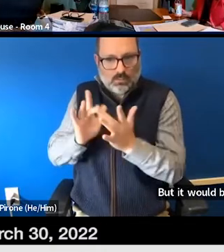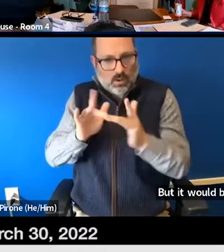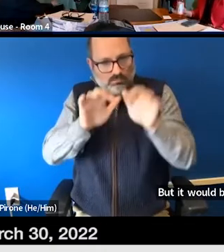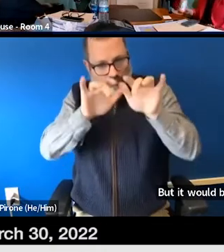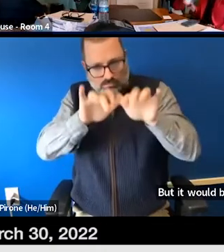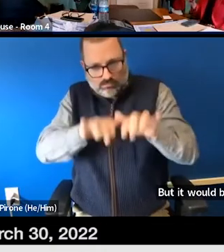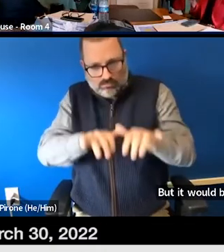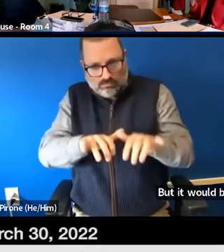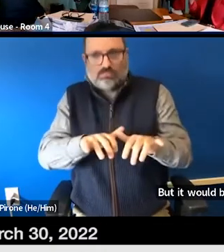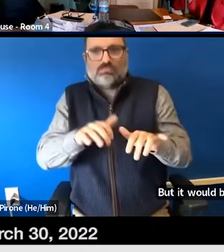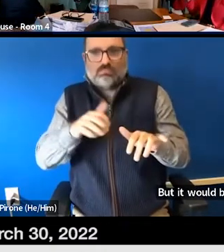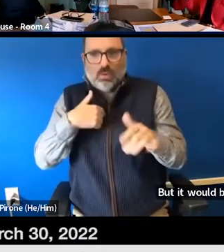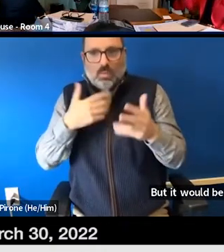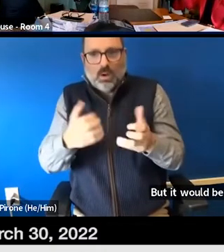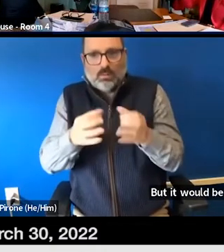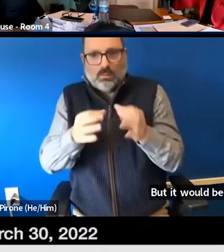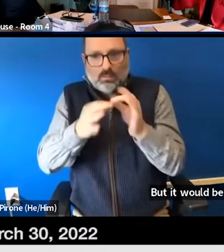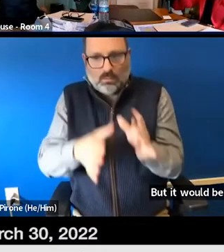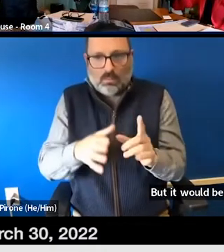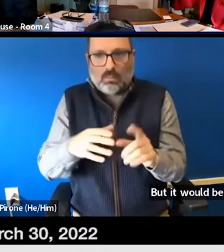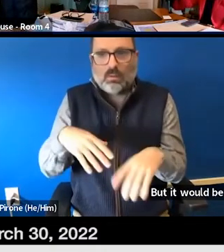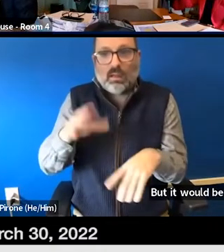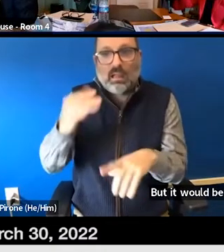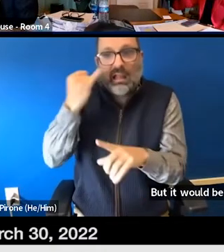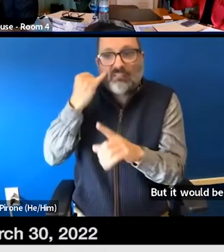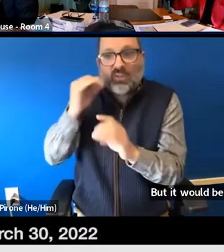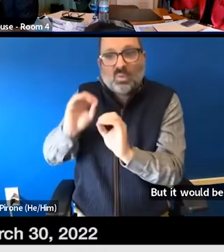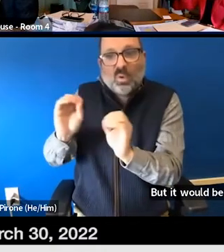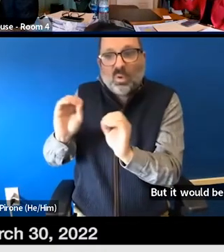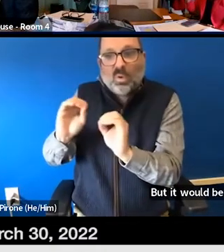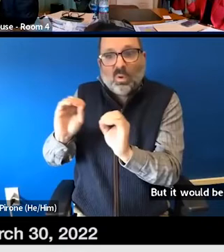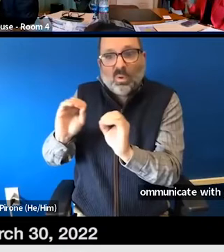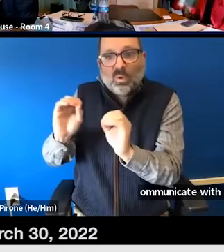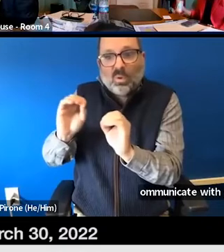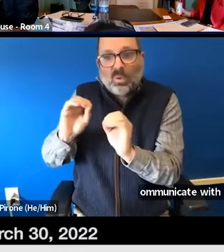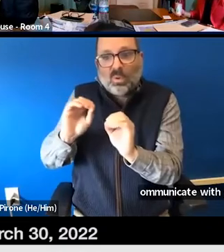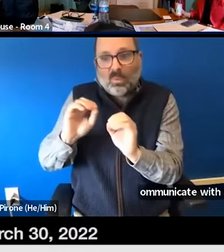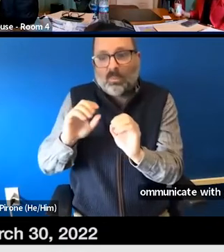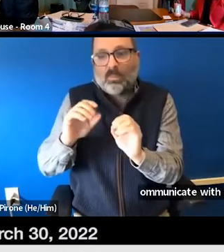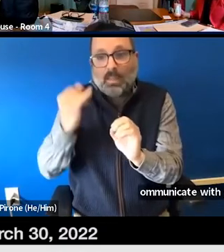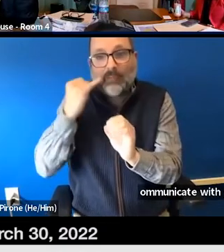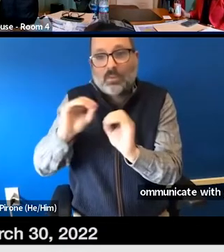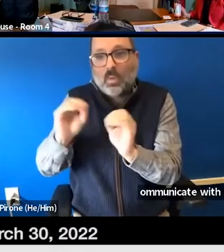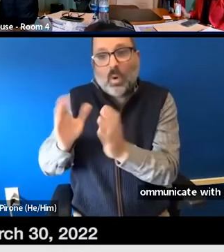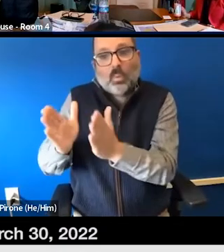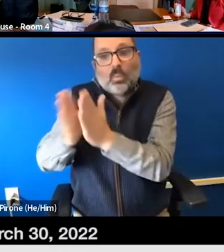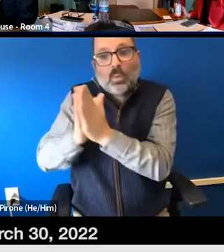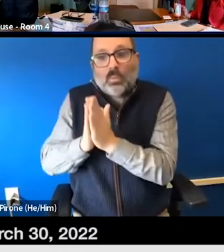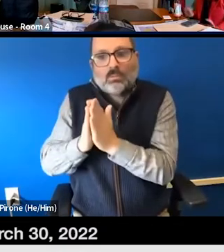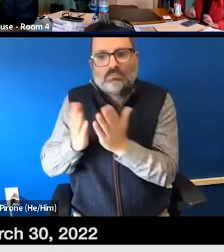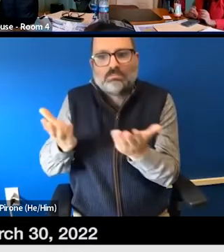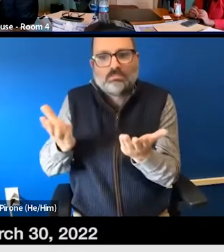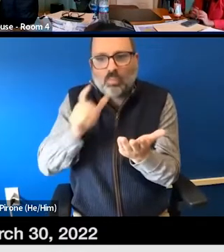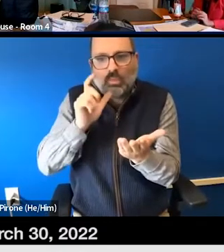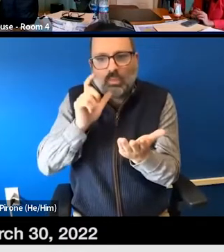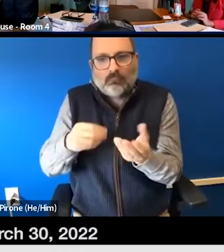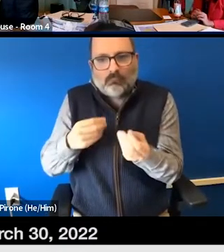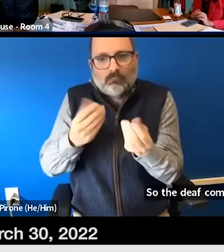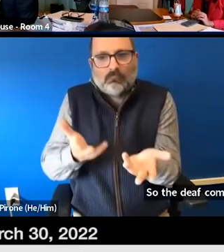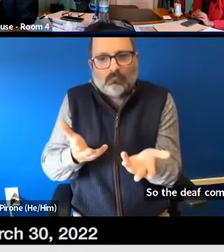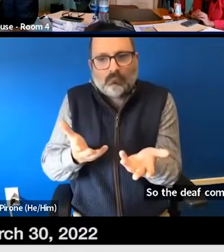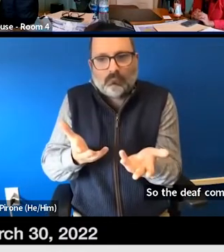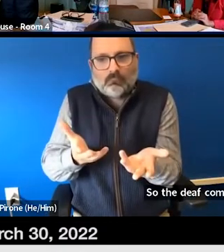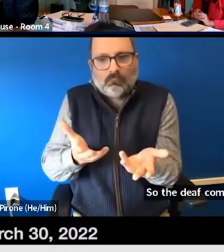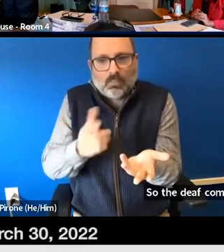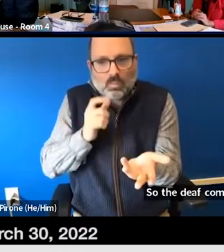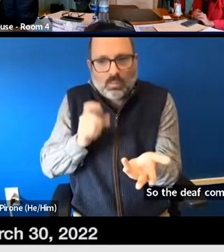with, you know, the deaf community about when that's going to happen. So the deaf community would be aware and could make a request. But if there is no